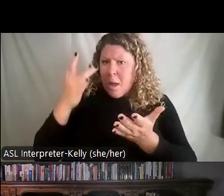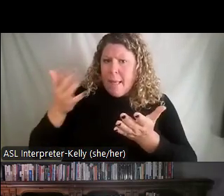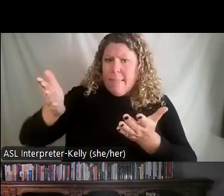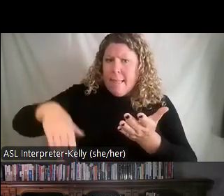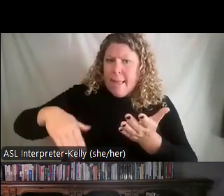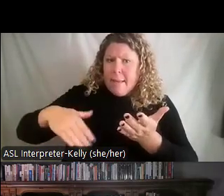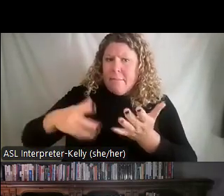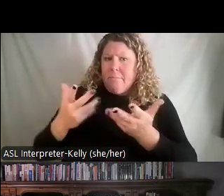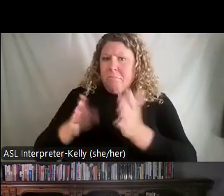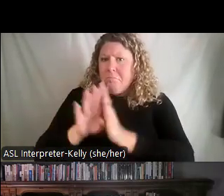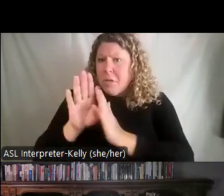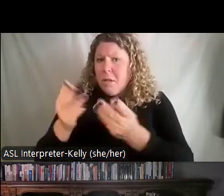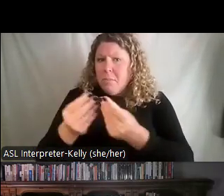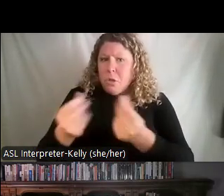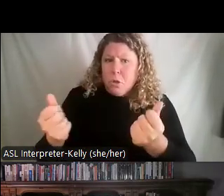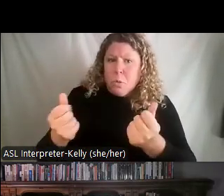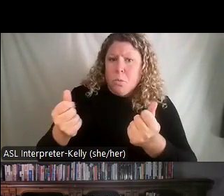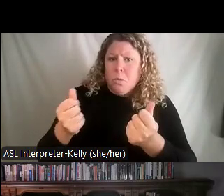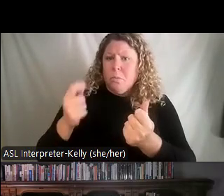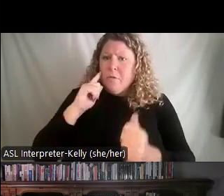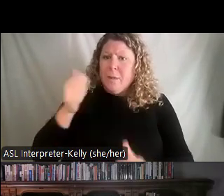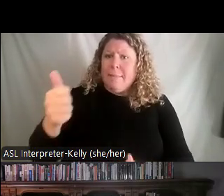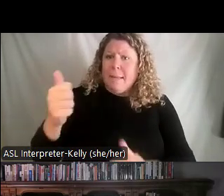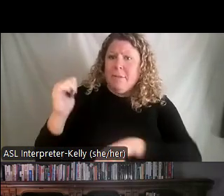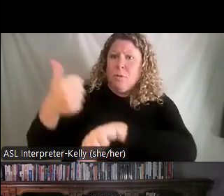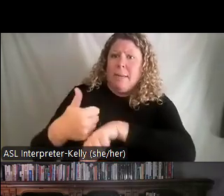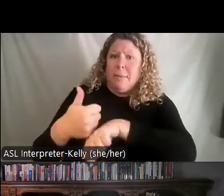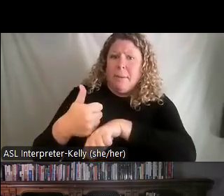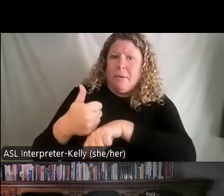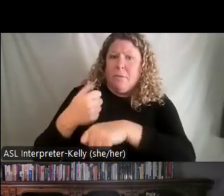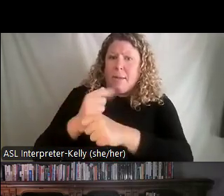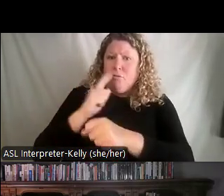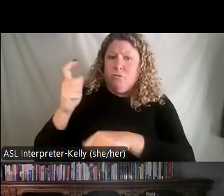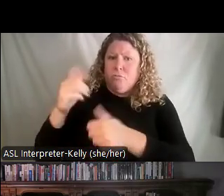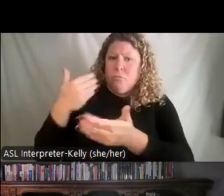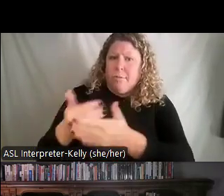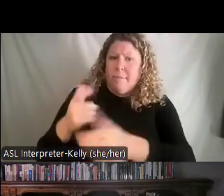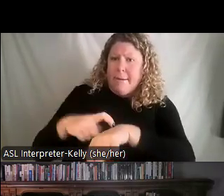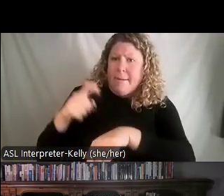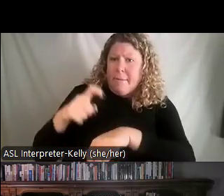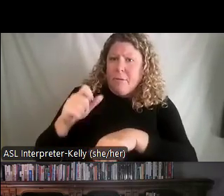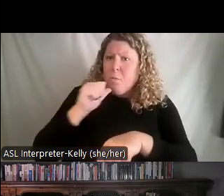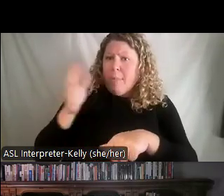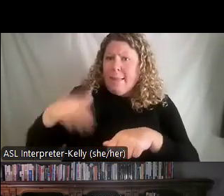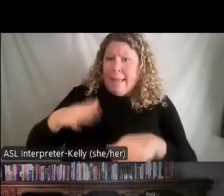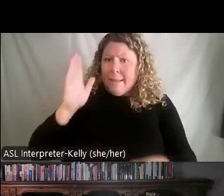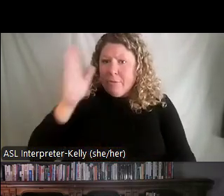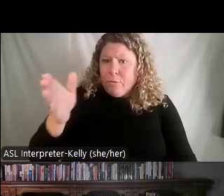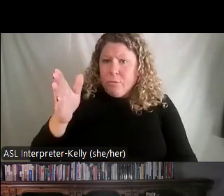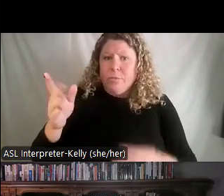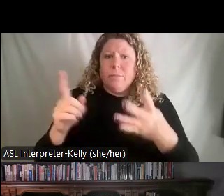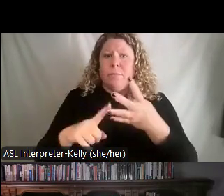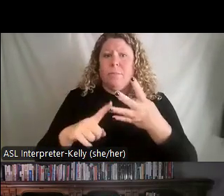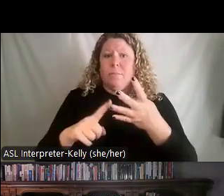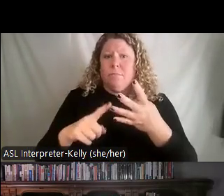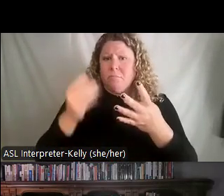develop some solutions for them to implement to ensure on time arrival so they won't be late in the future? Do you